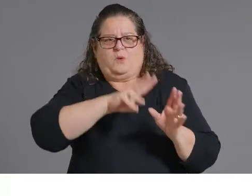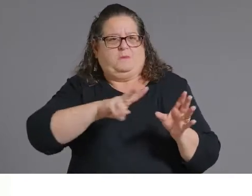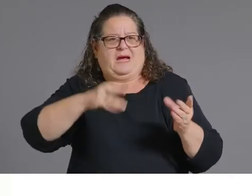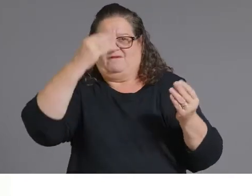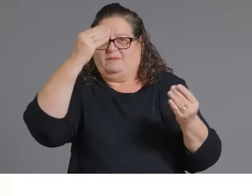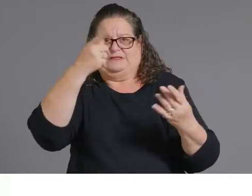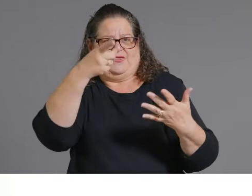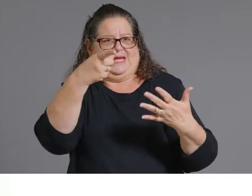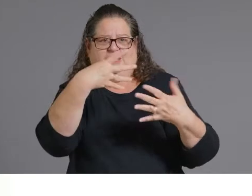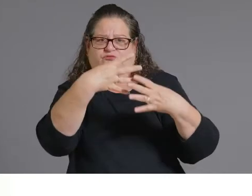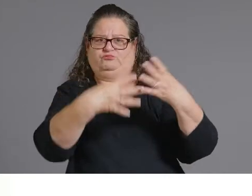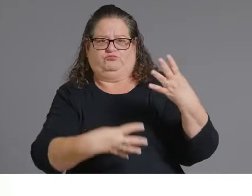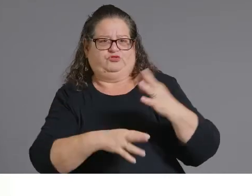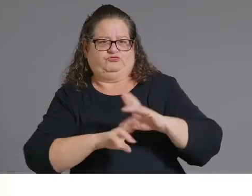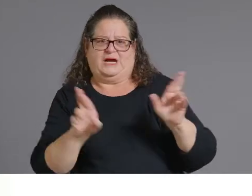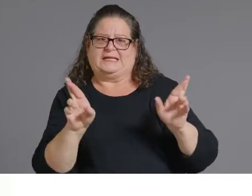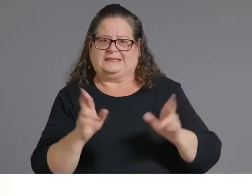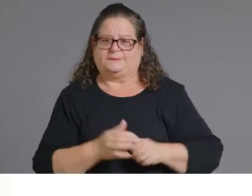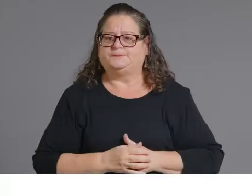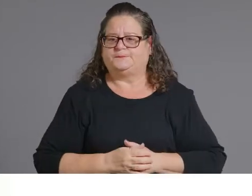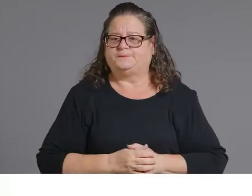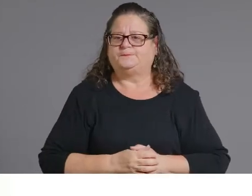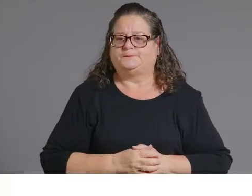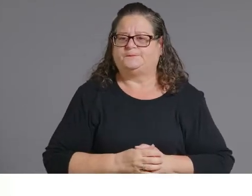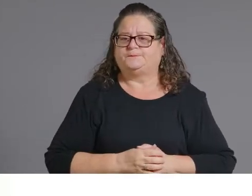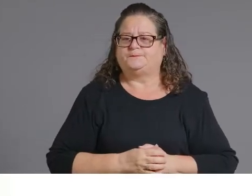become a vaccinator for covet 19.